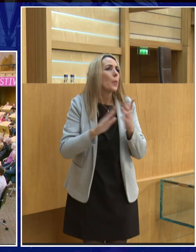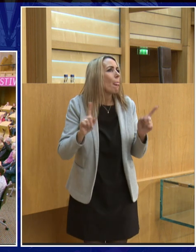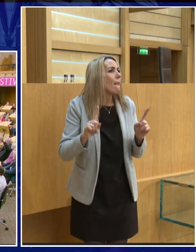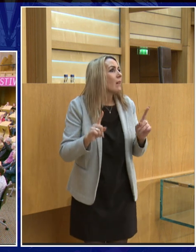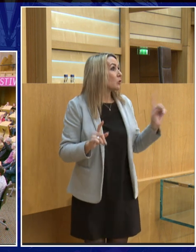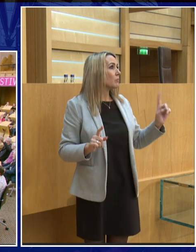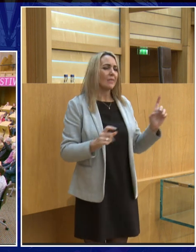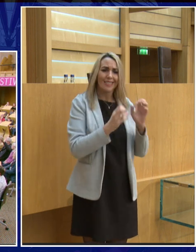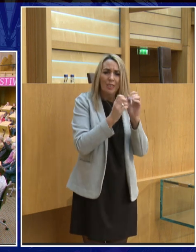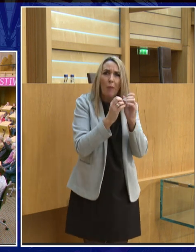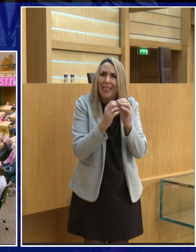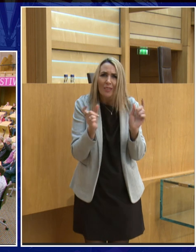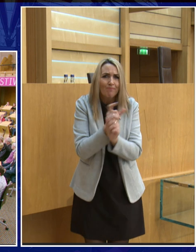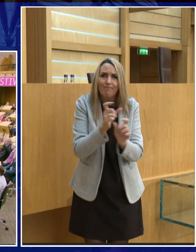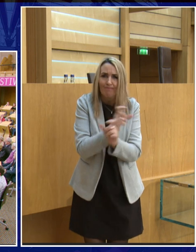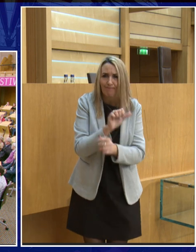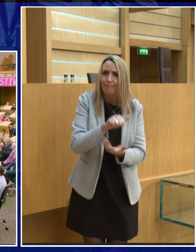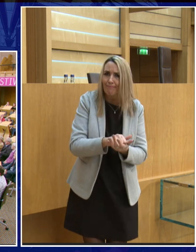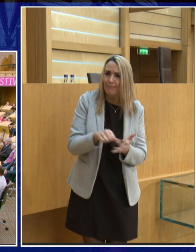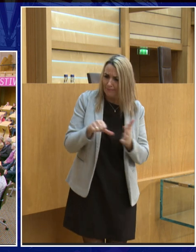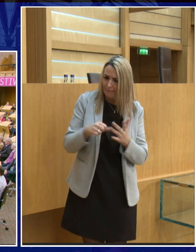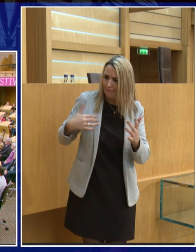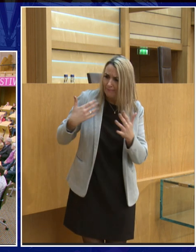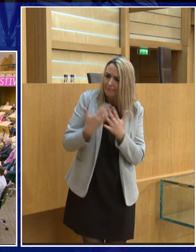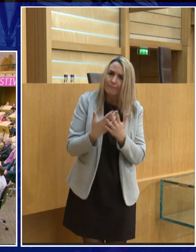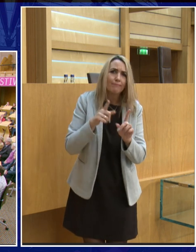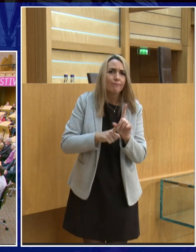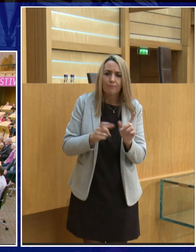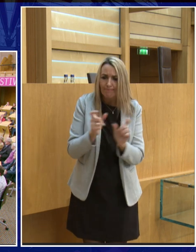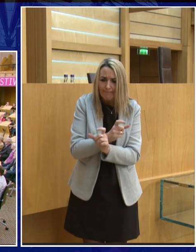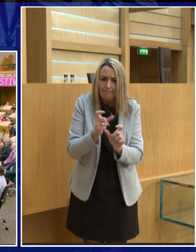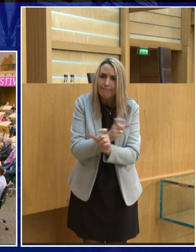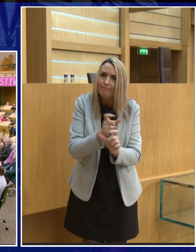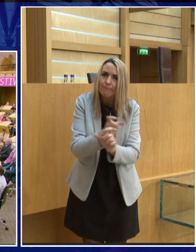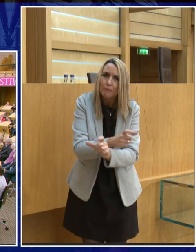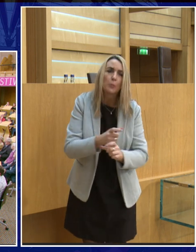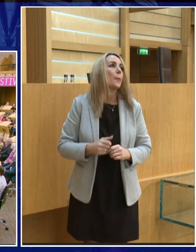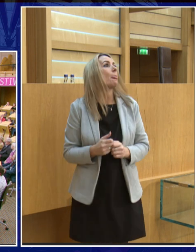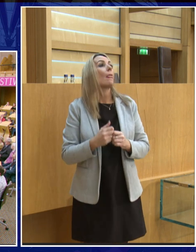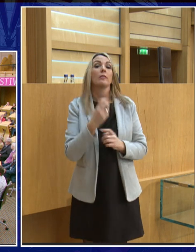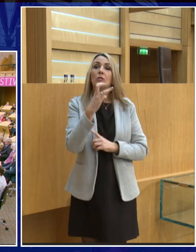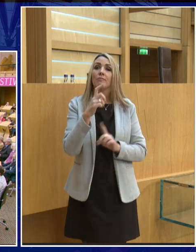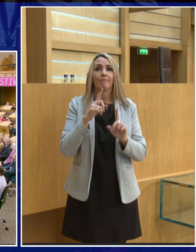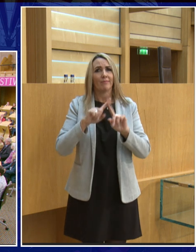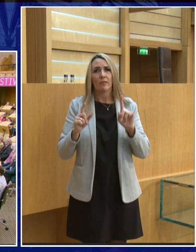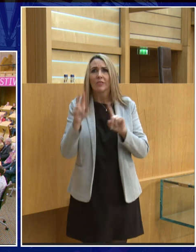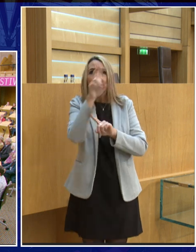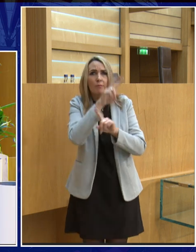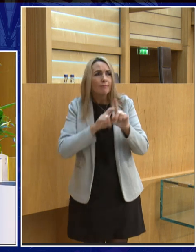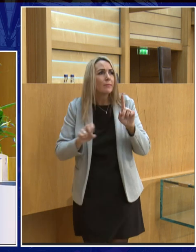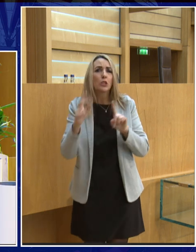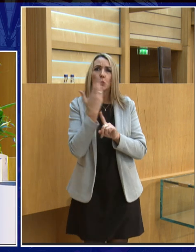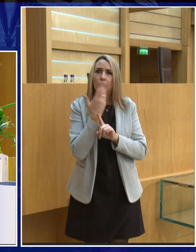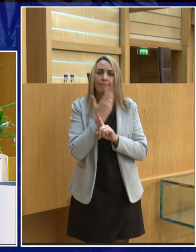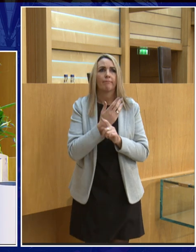Oh, spellings mainly. Trouble with spelling and reading words. So 13 schools, dyslexia. Look at this wonderful person.